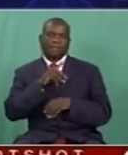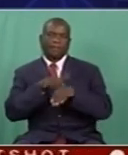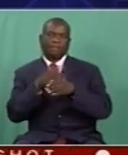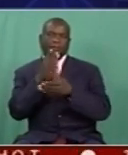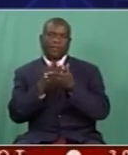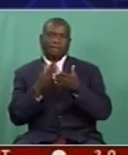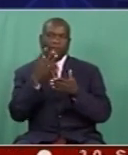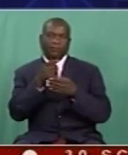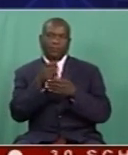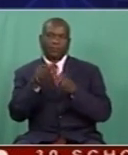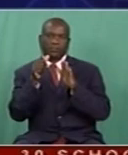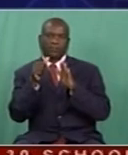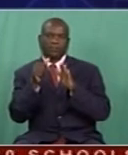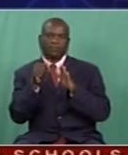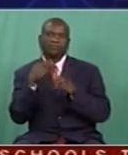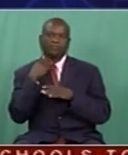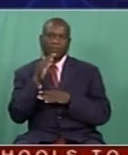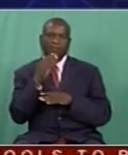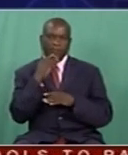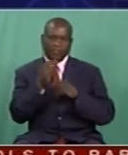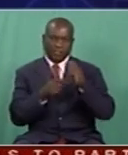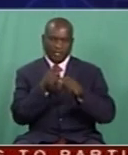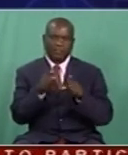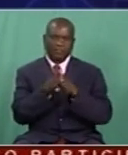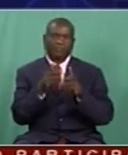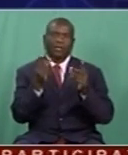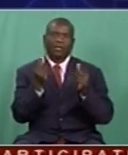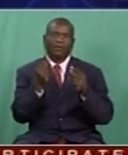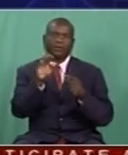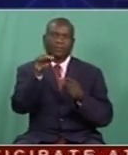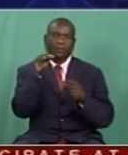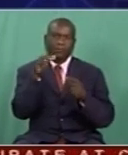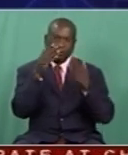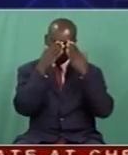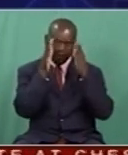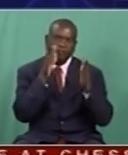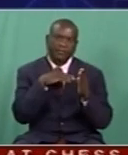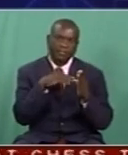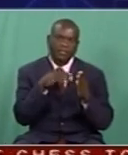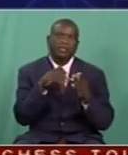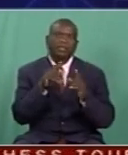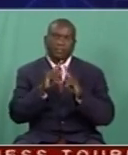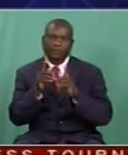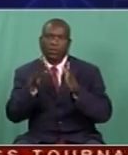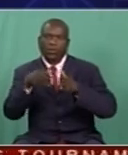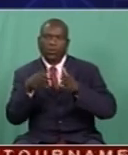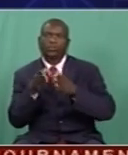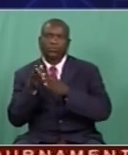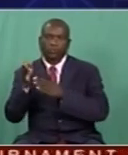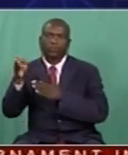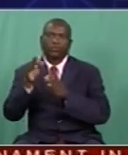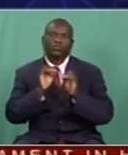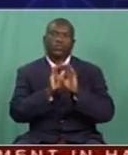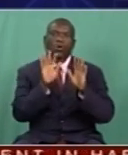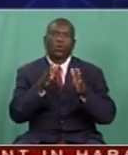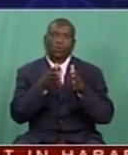6 o'clock and all that. So we've tried to do that. With Radio Zimbabwe, I'm sure you are aware of the variety of road shows that we've done and